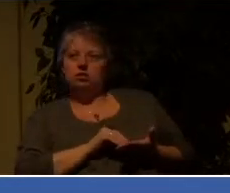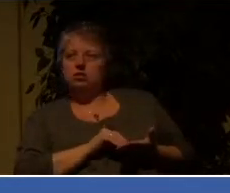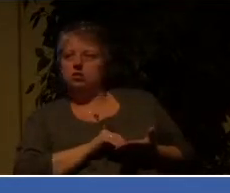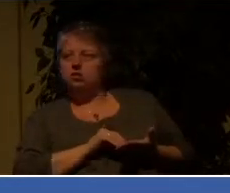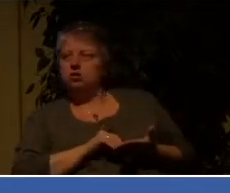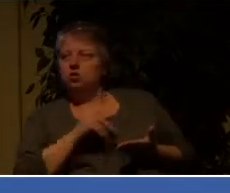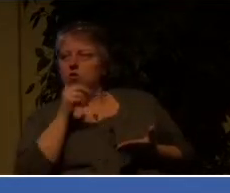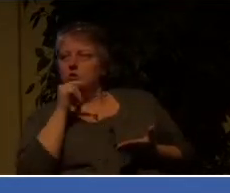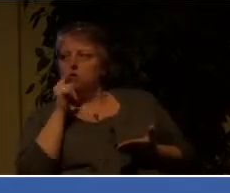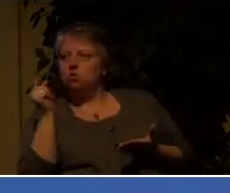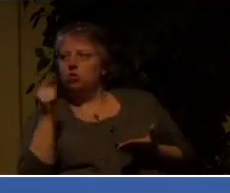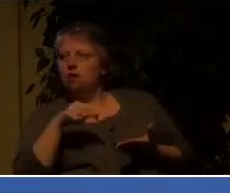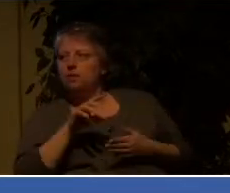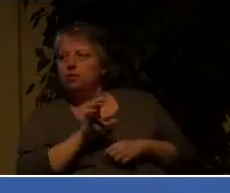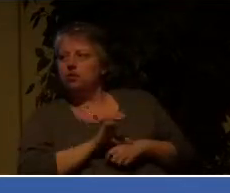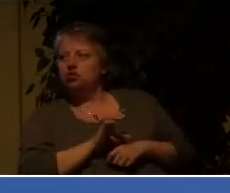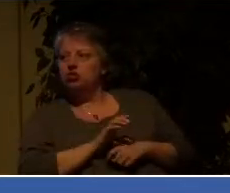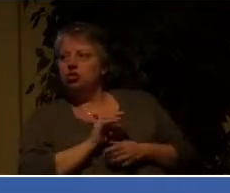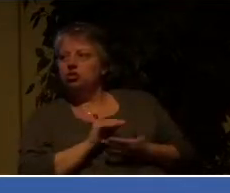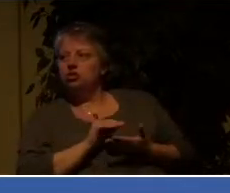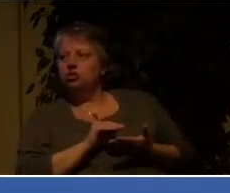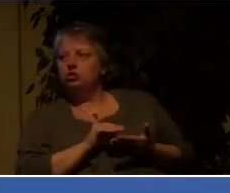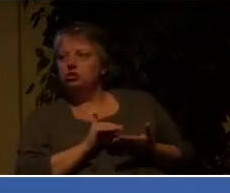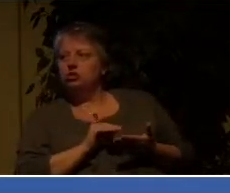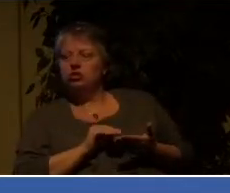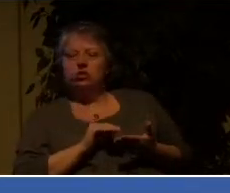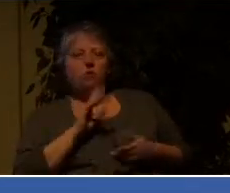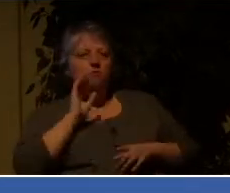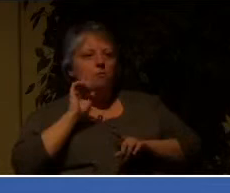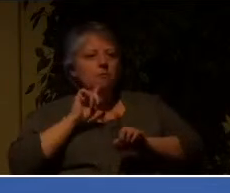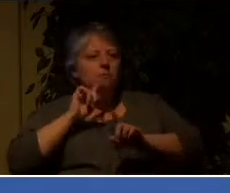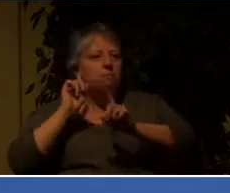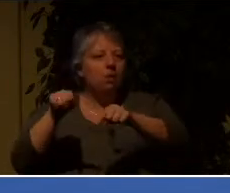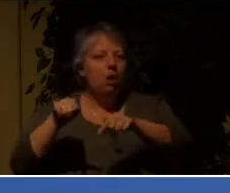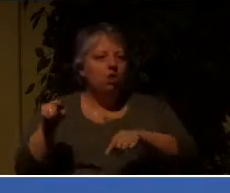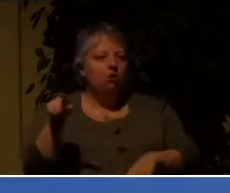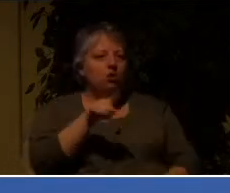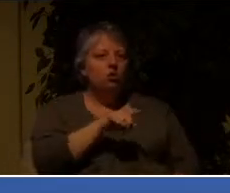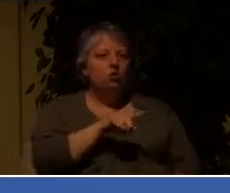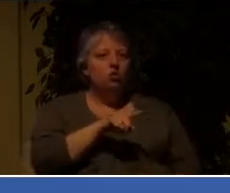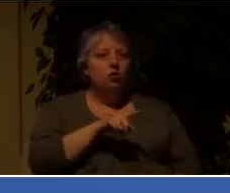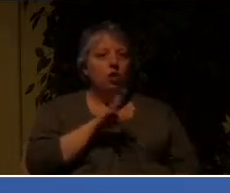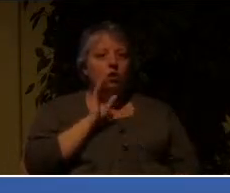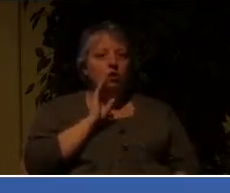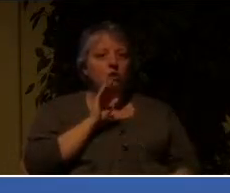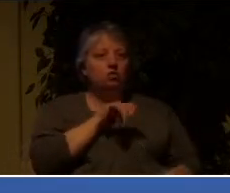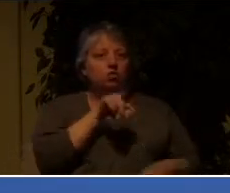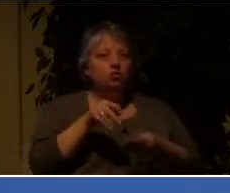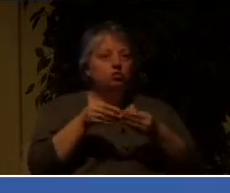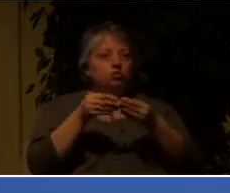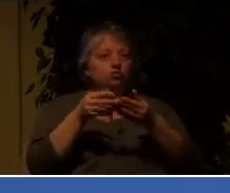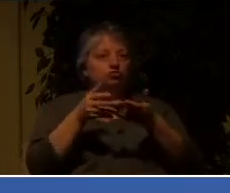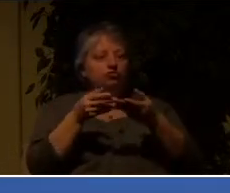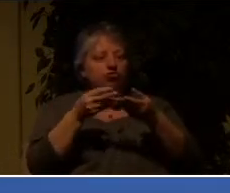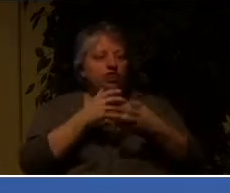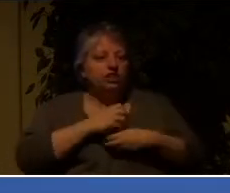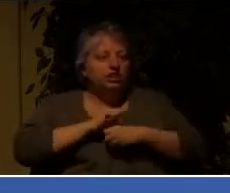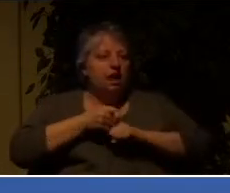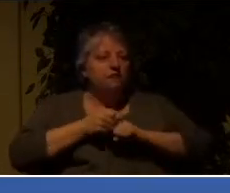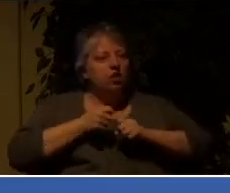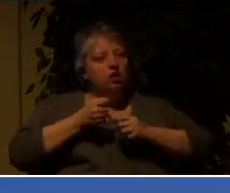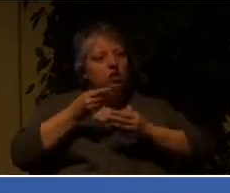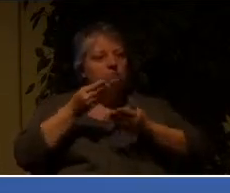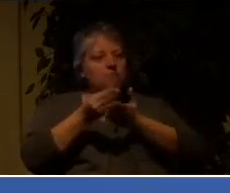If the risk is we're going to be reported and we're going to suffer loss economically, socially, politically, or